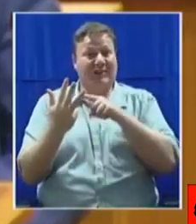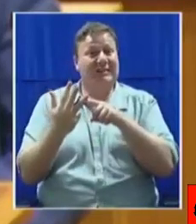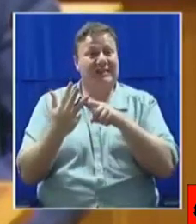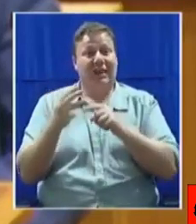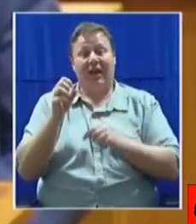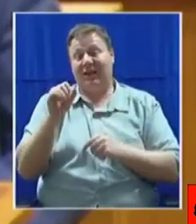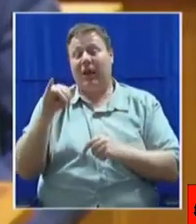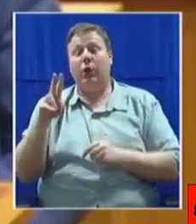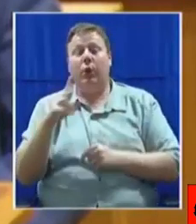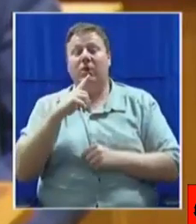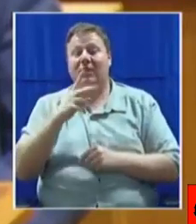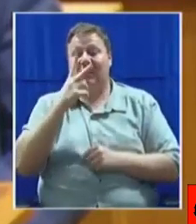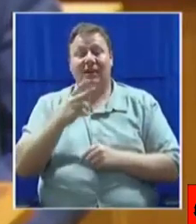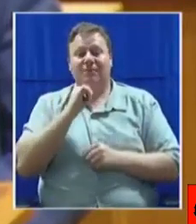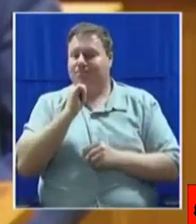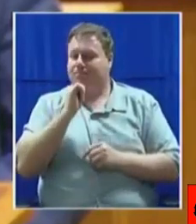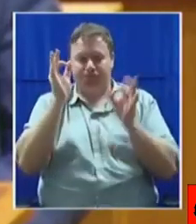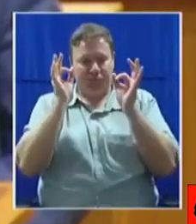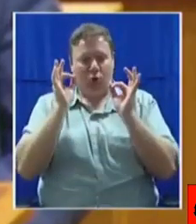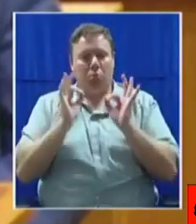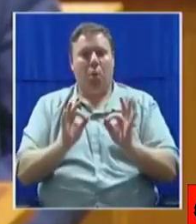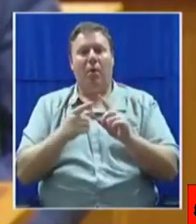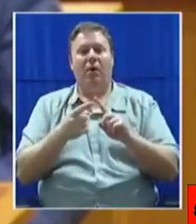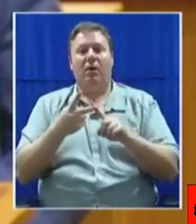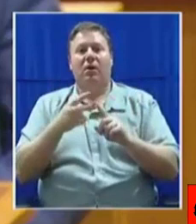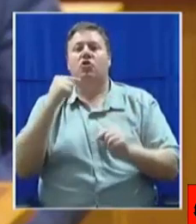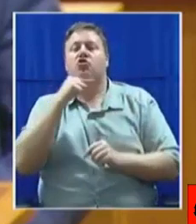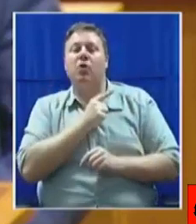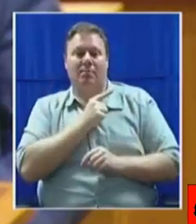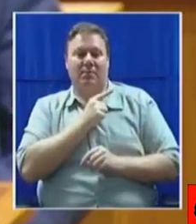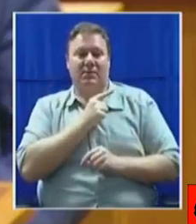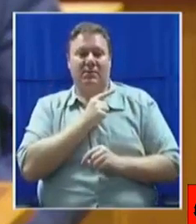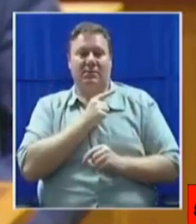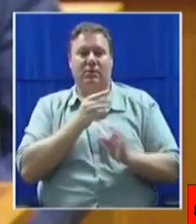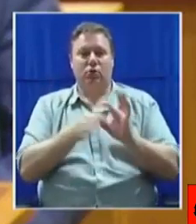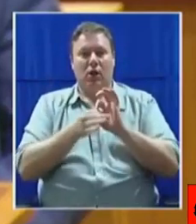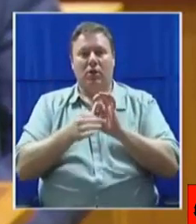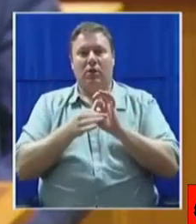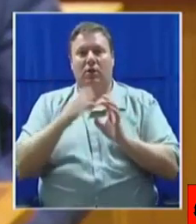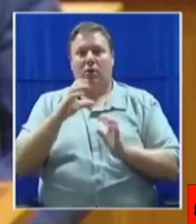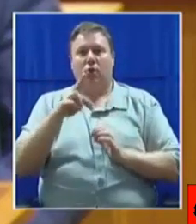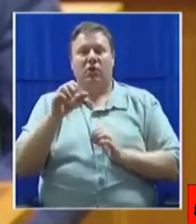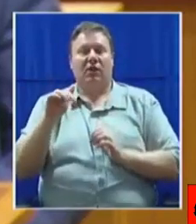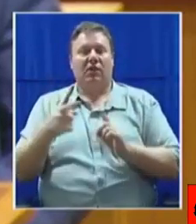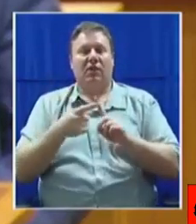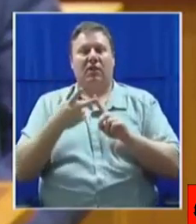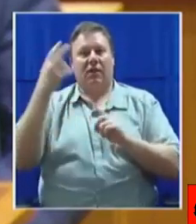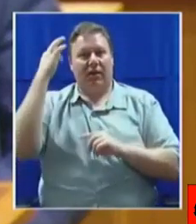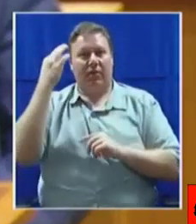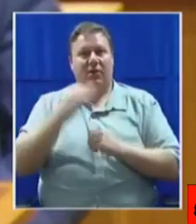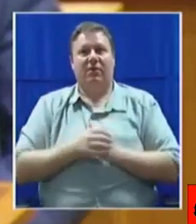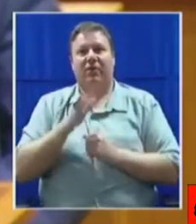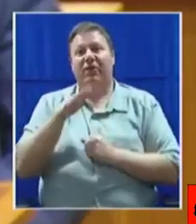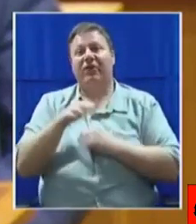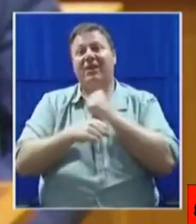relationship between government officials and the BOSASA group. For the past 15 years, BOSASA has